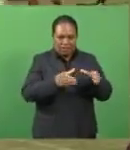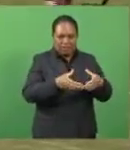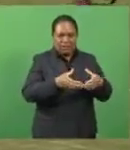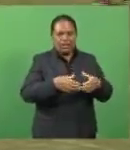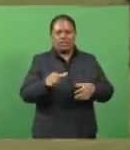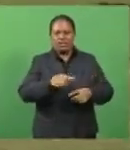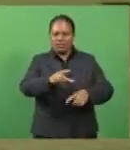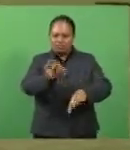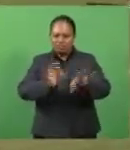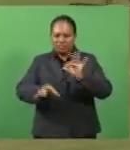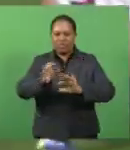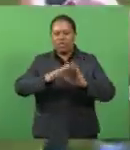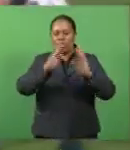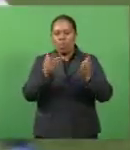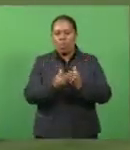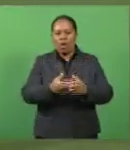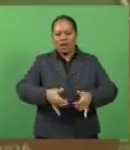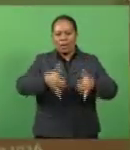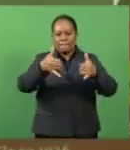selection for the World Cup.